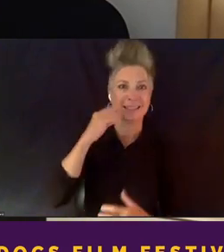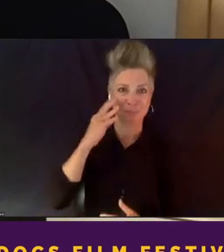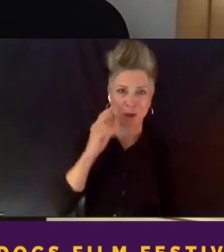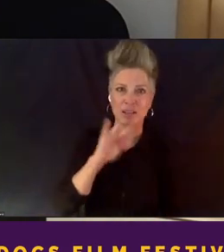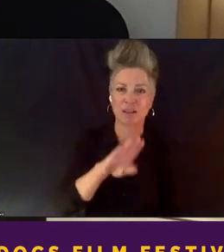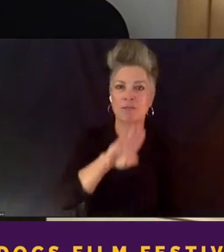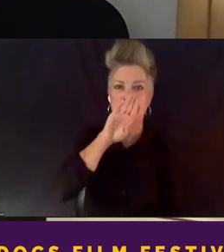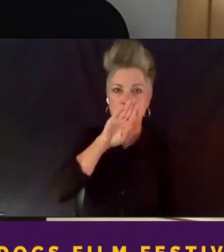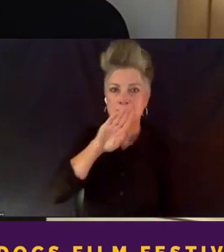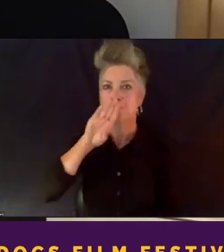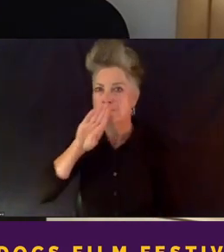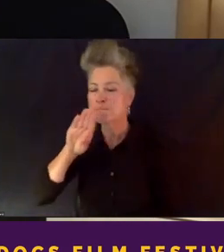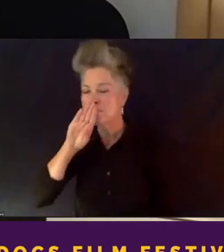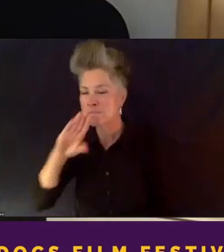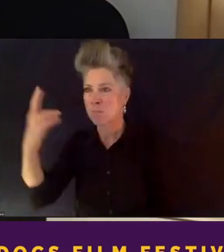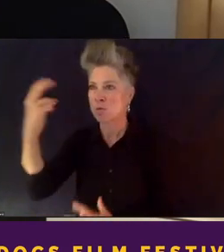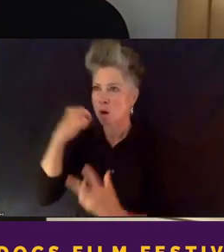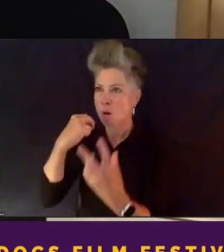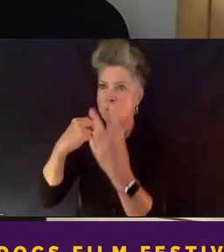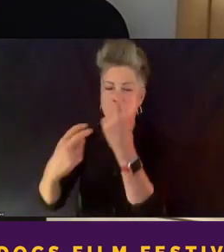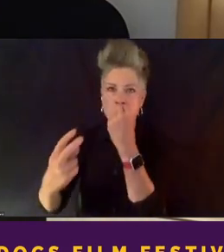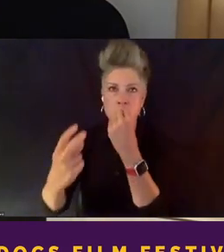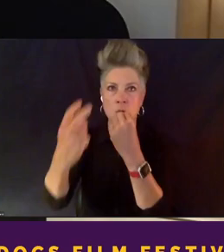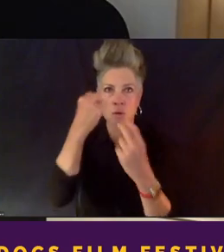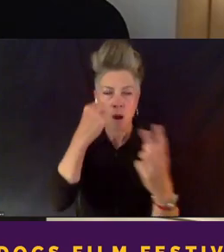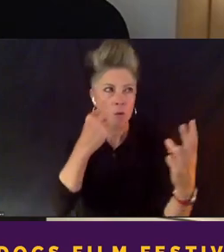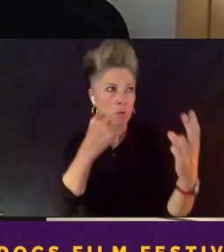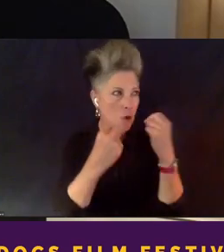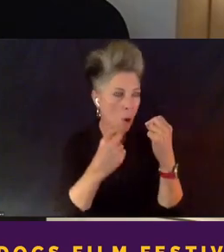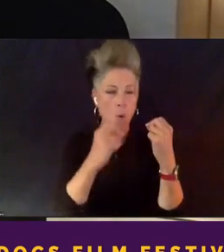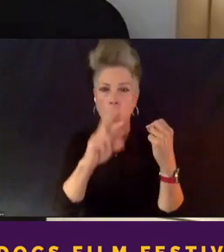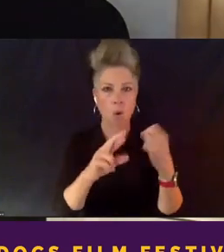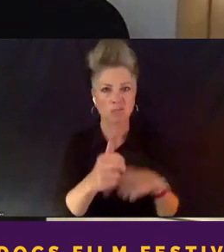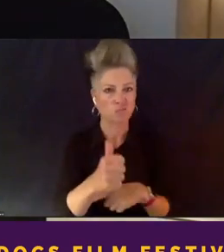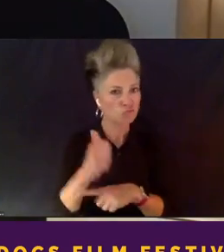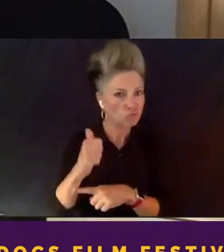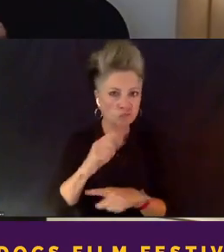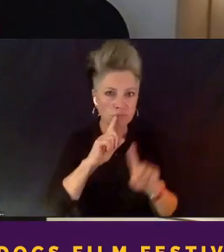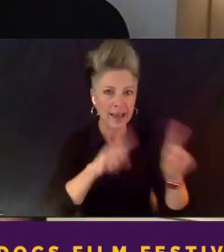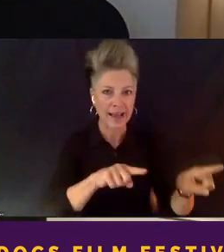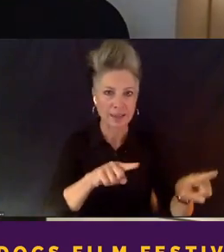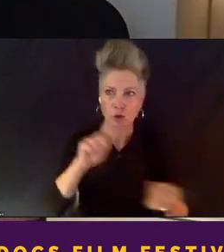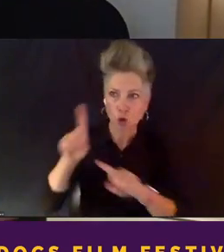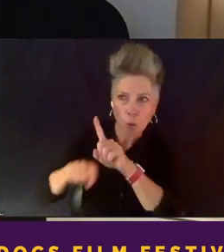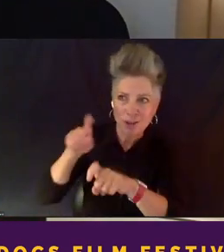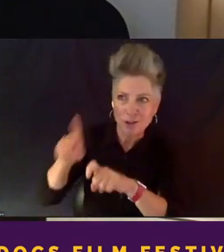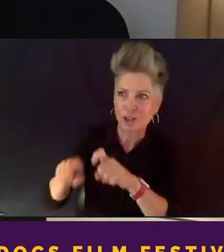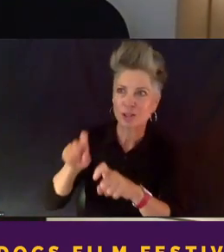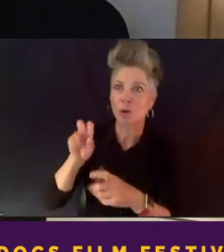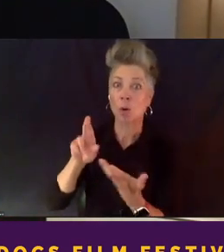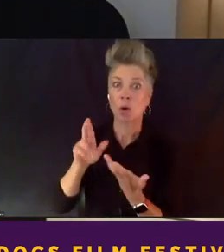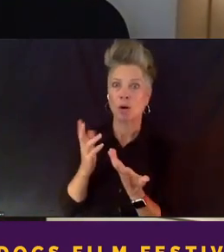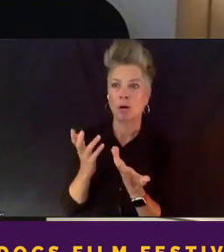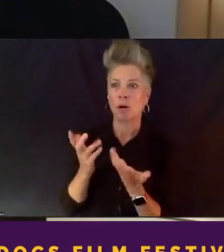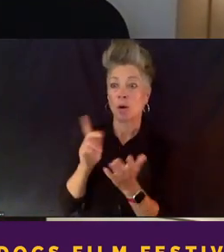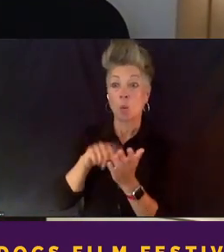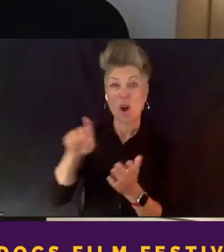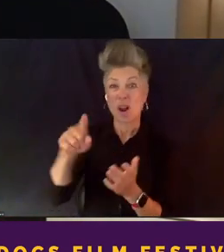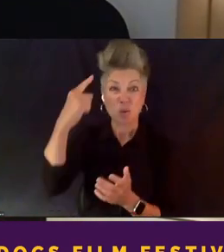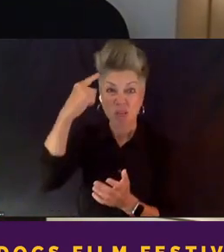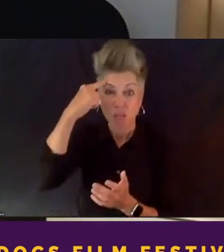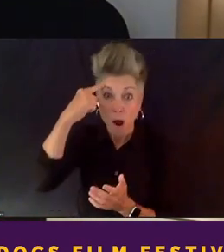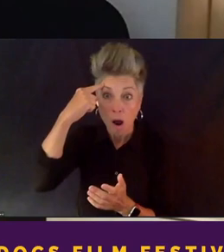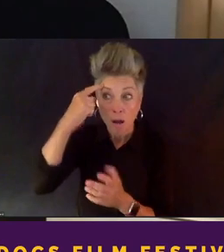no, not, not answering your questions or in your initial ideas of how things may be, may be challenged.